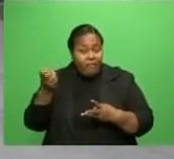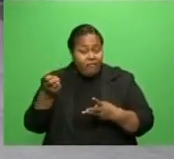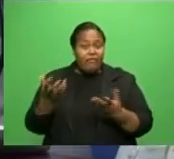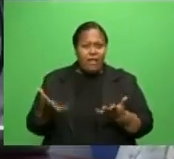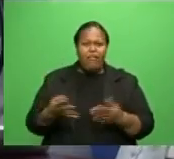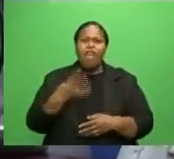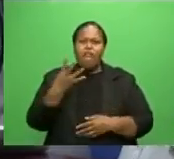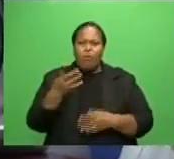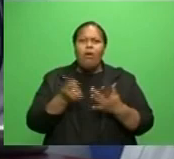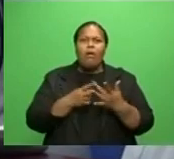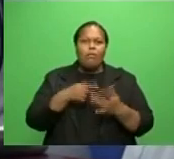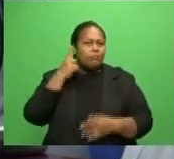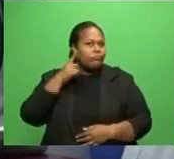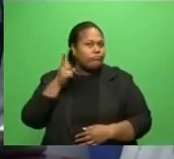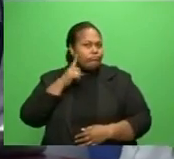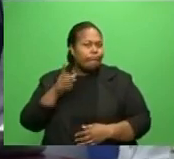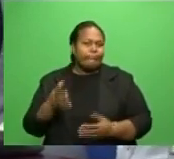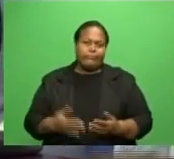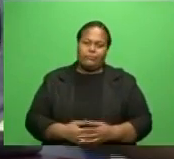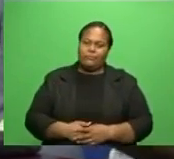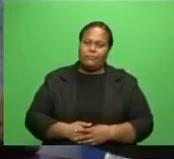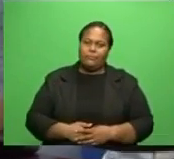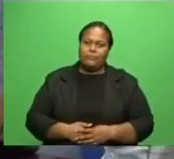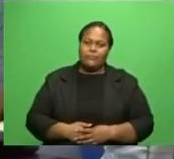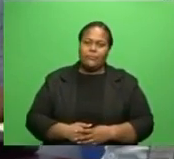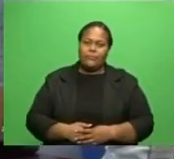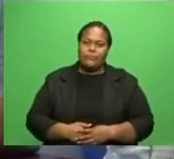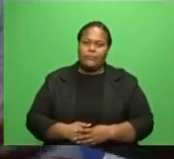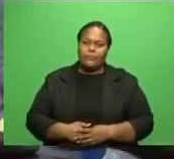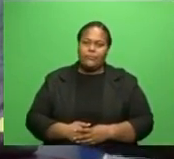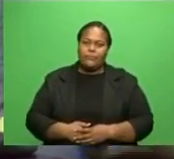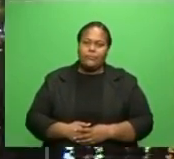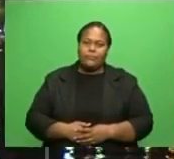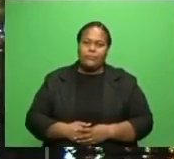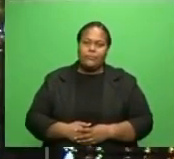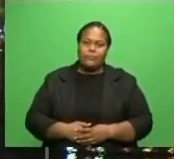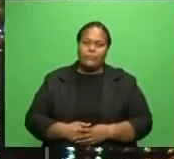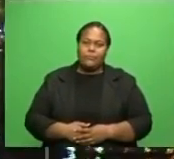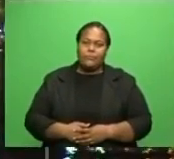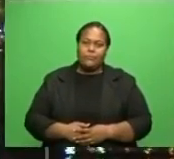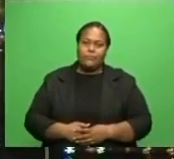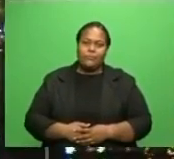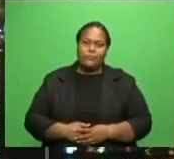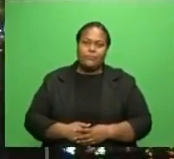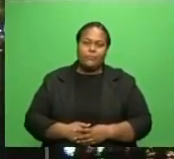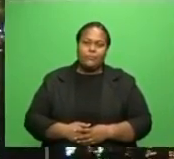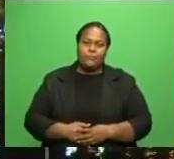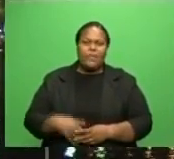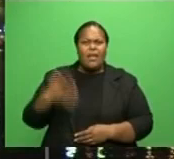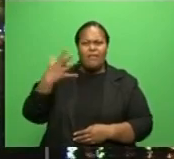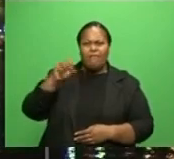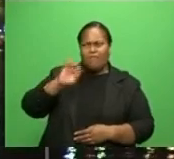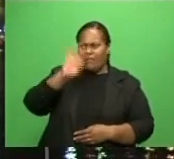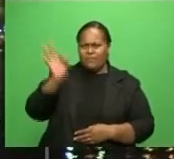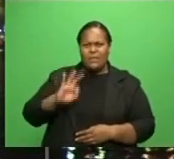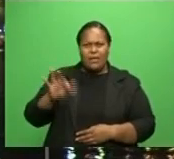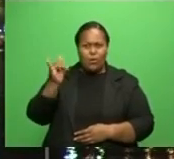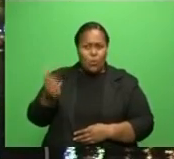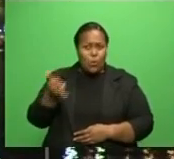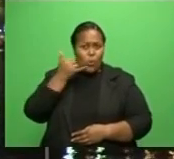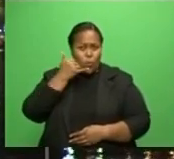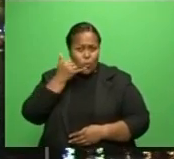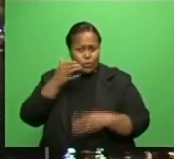comply with orders. Josee Yananuga, FBC News. Almost 50% of the calls received by